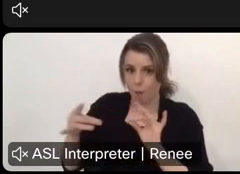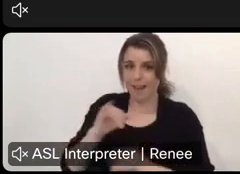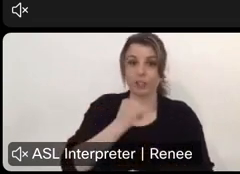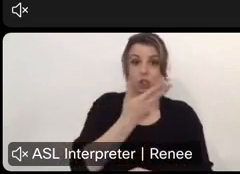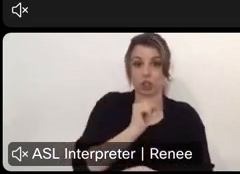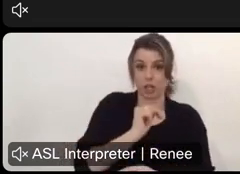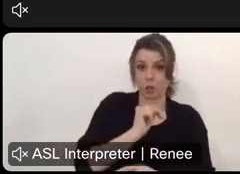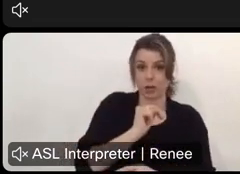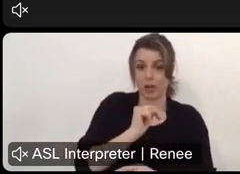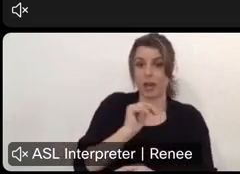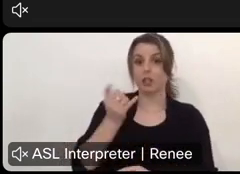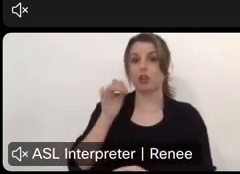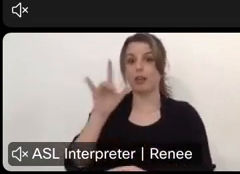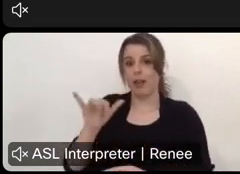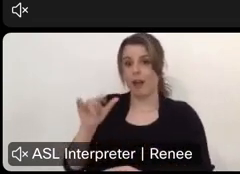of 2023.